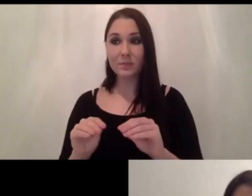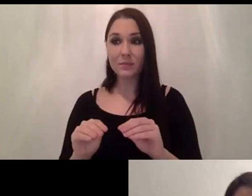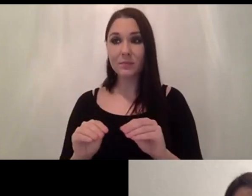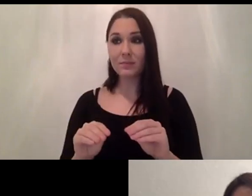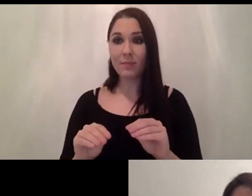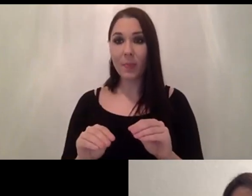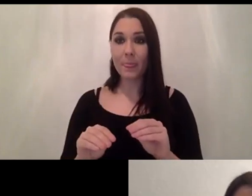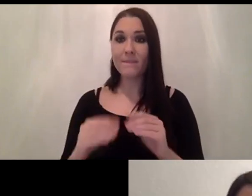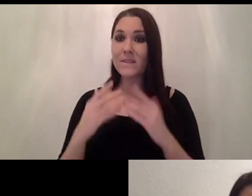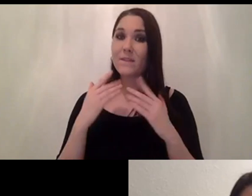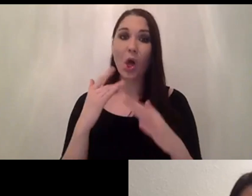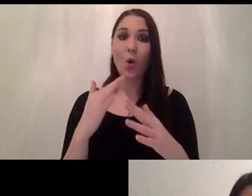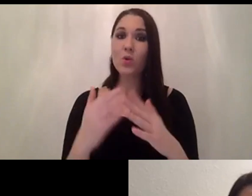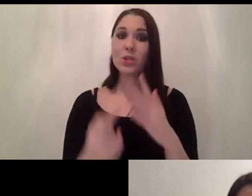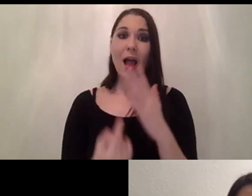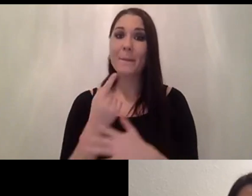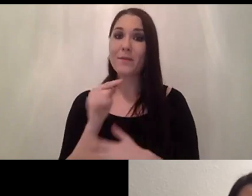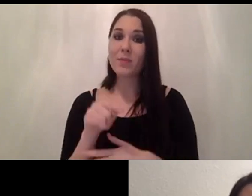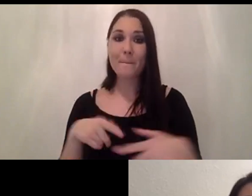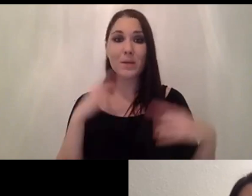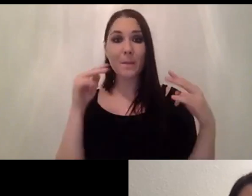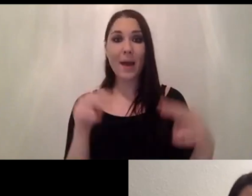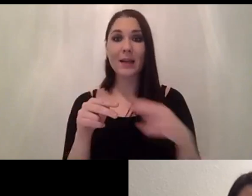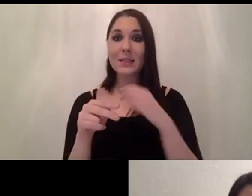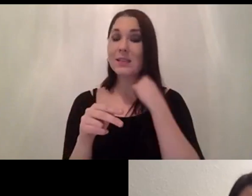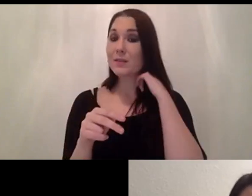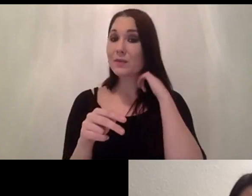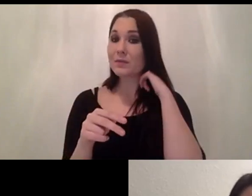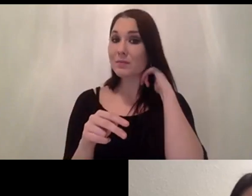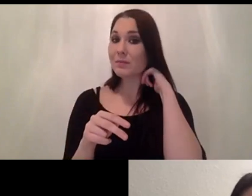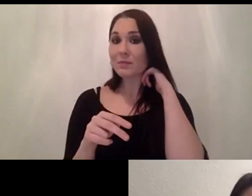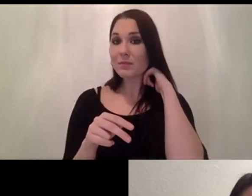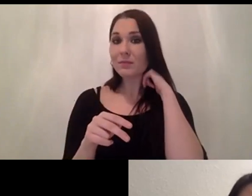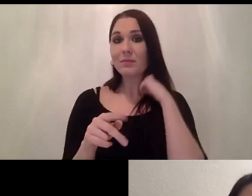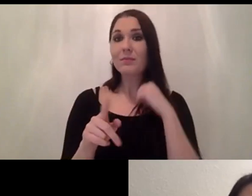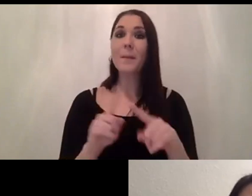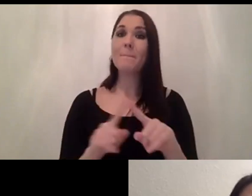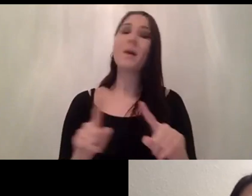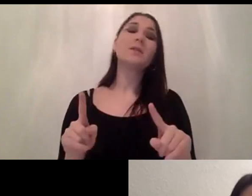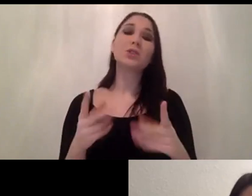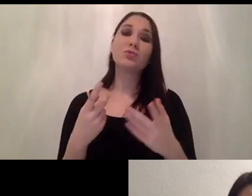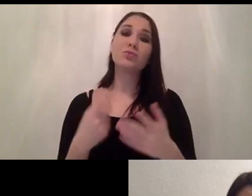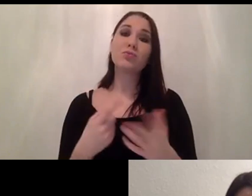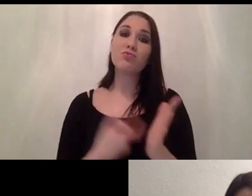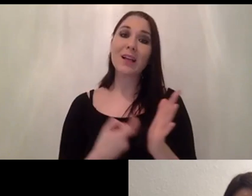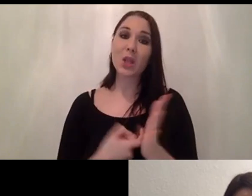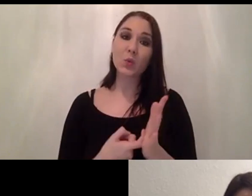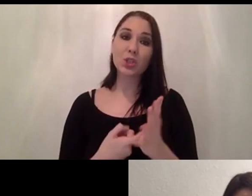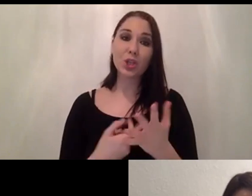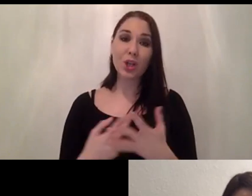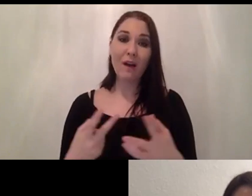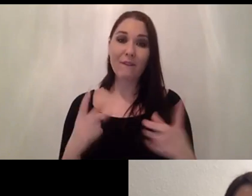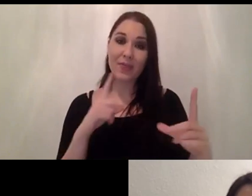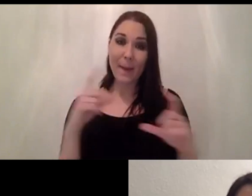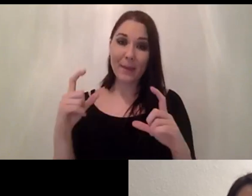optic flow is not helping from that perspective but the movement of the hand because of the resolution of the image actually causing issues because your hands